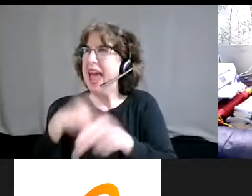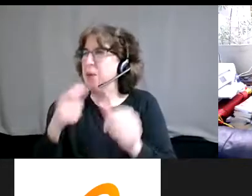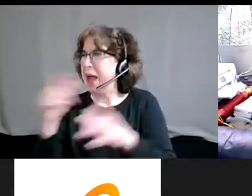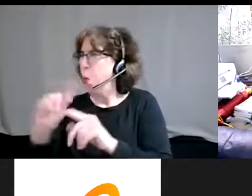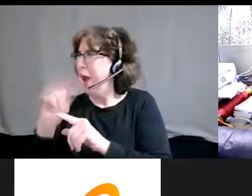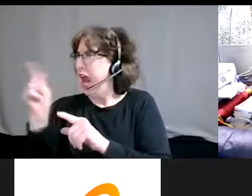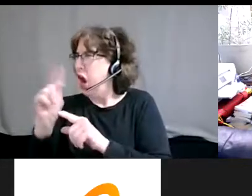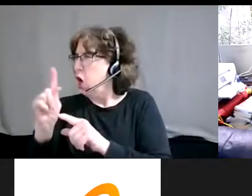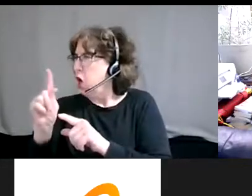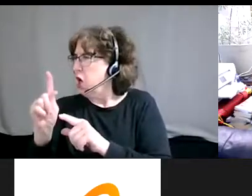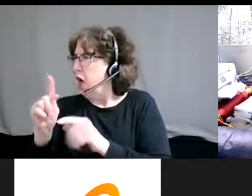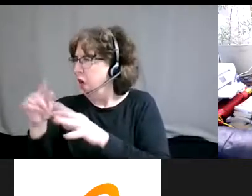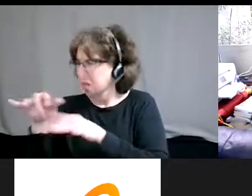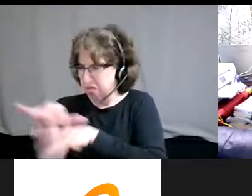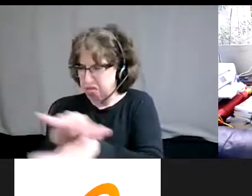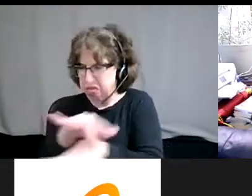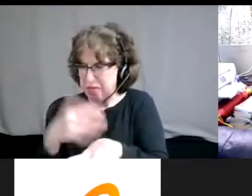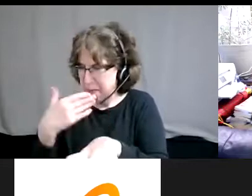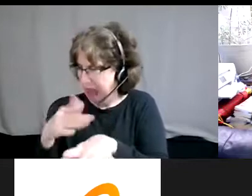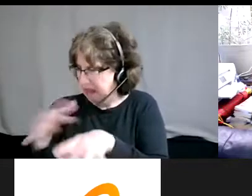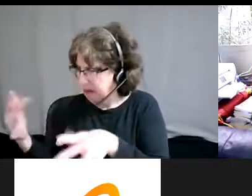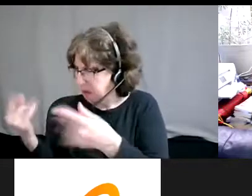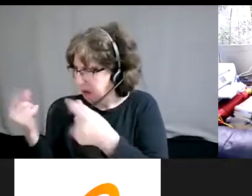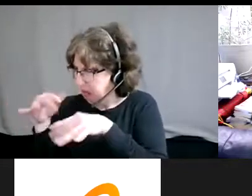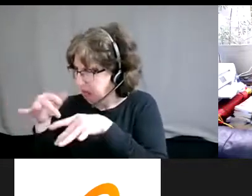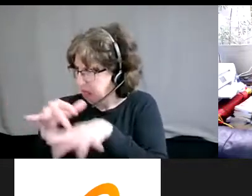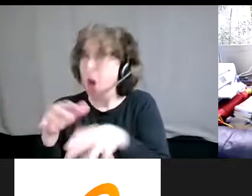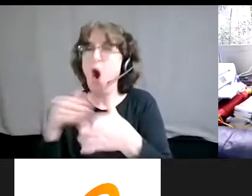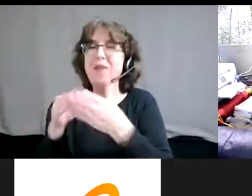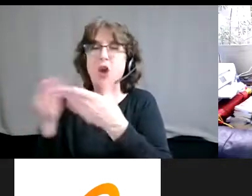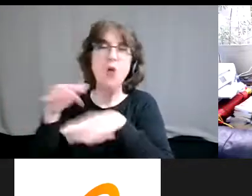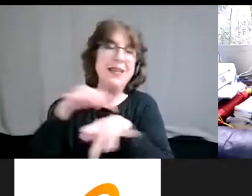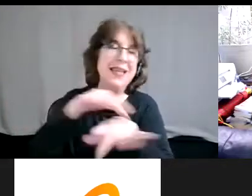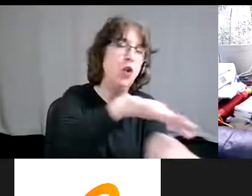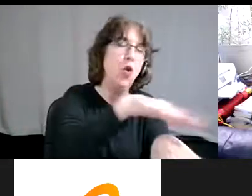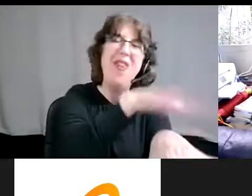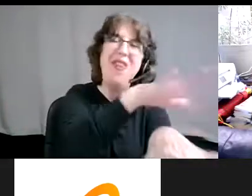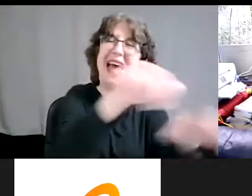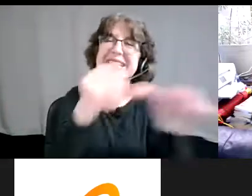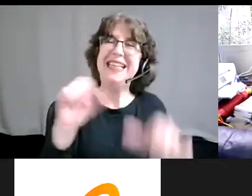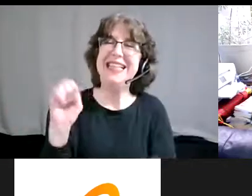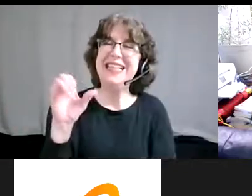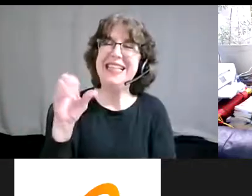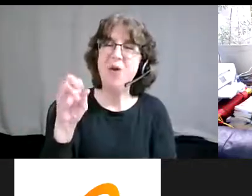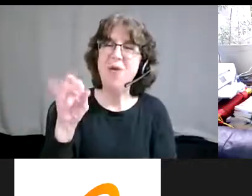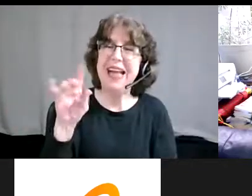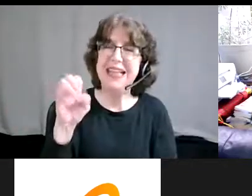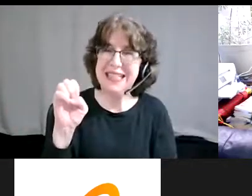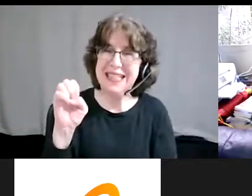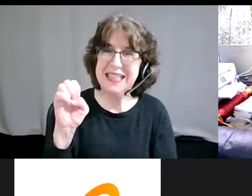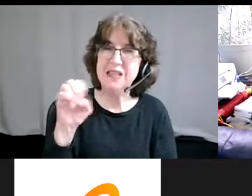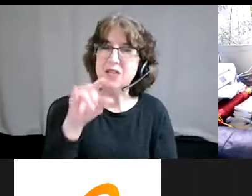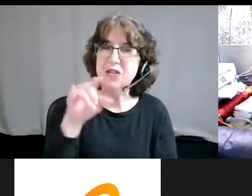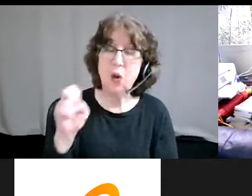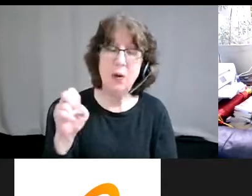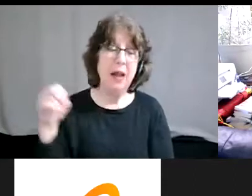sacrifice zones. And a lot of times converge into sort of a compounded sacrifice zone. And there is a